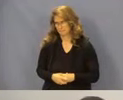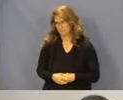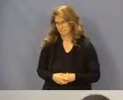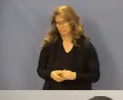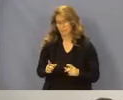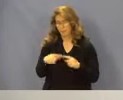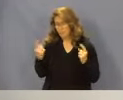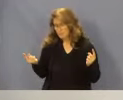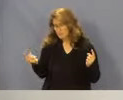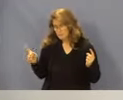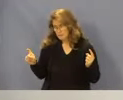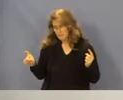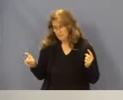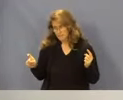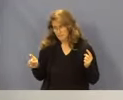Opposed?